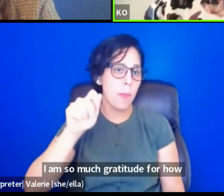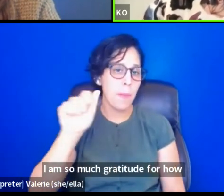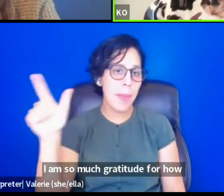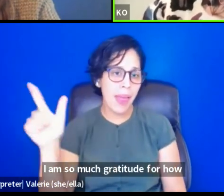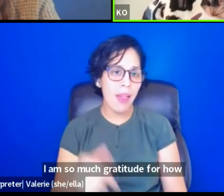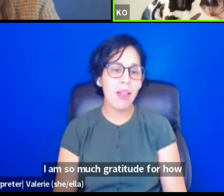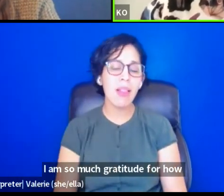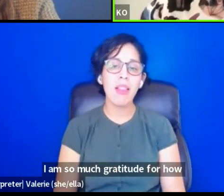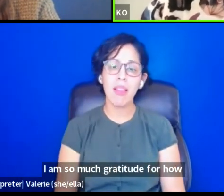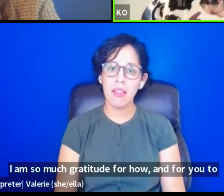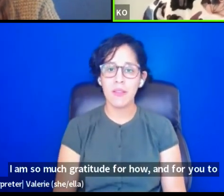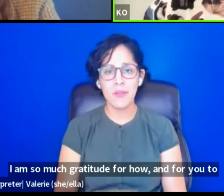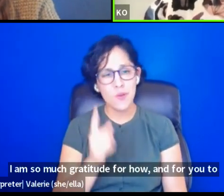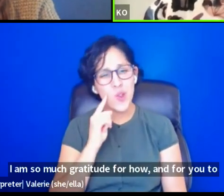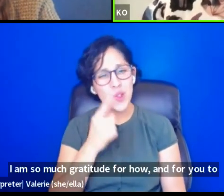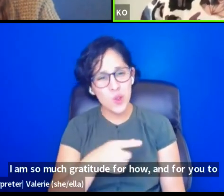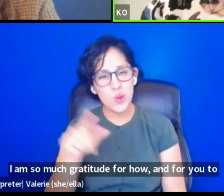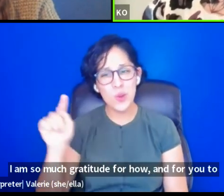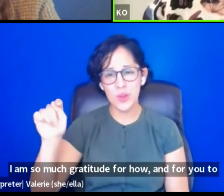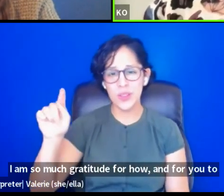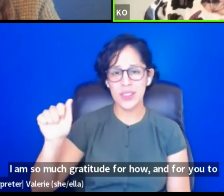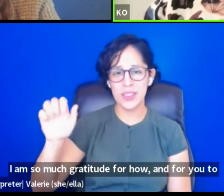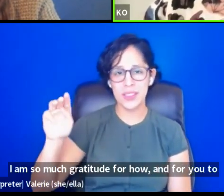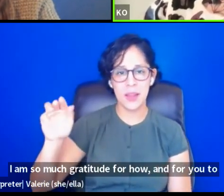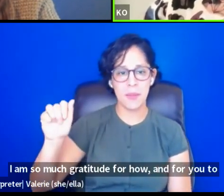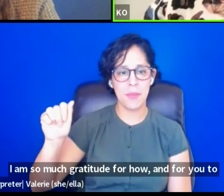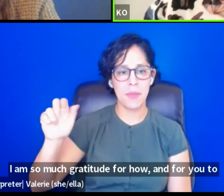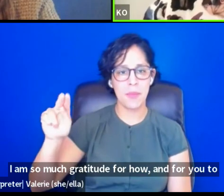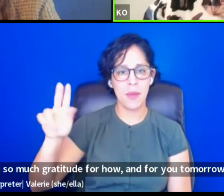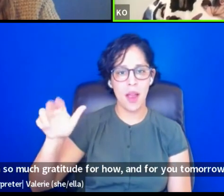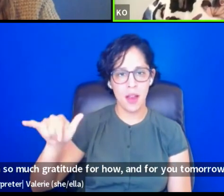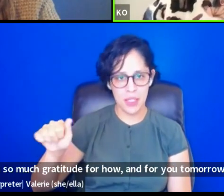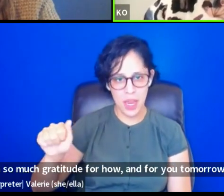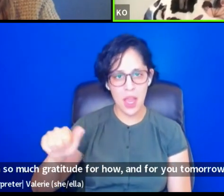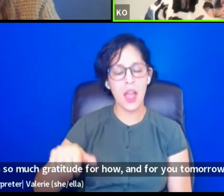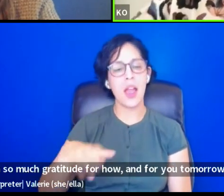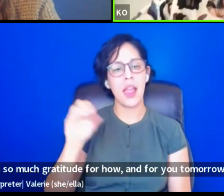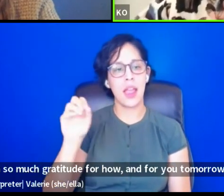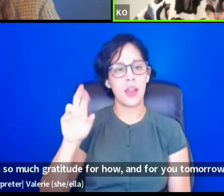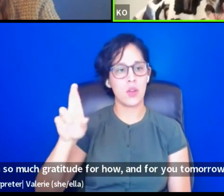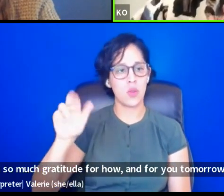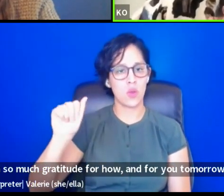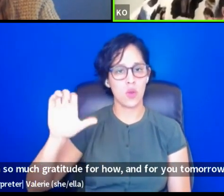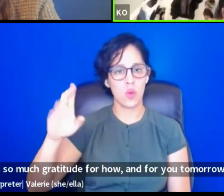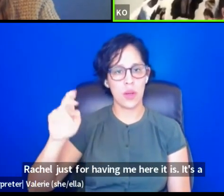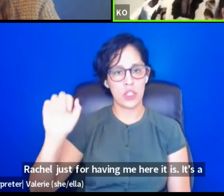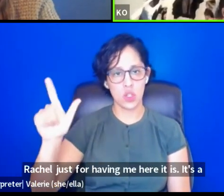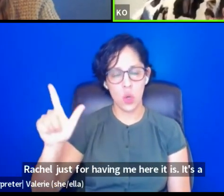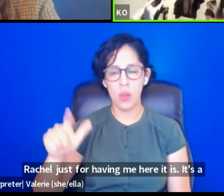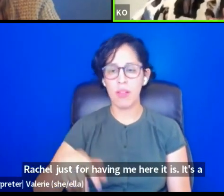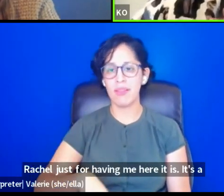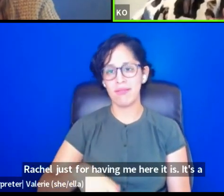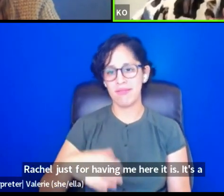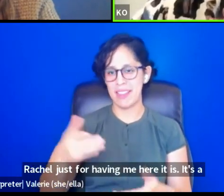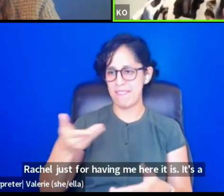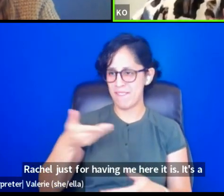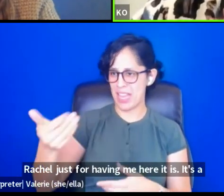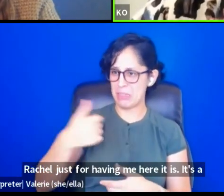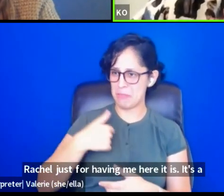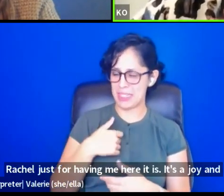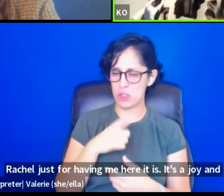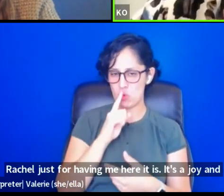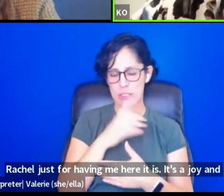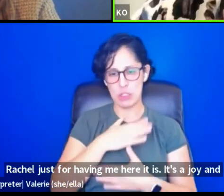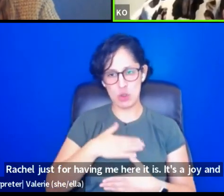and for you, Tamara and Rachel, just for having me here. It is, uh, it's a joy and, and, you know,